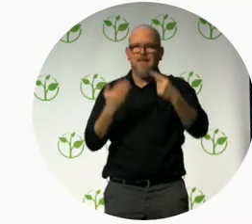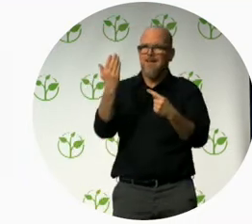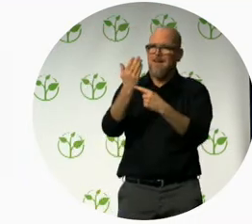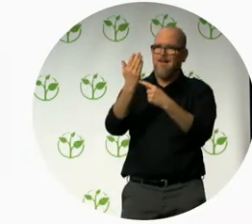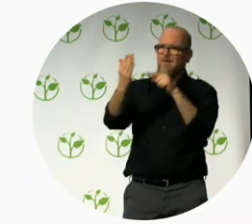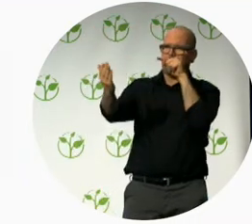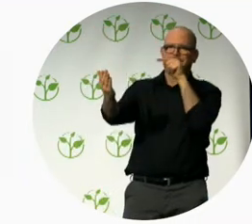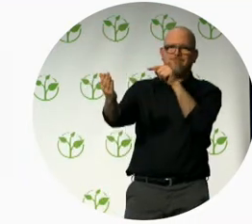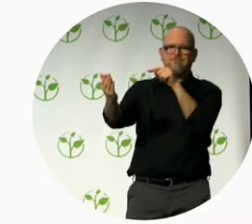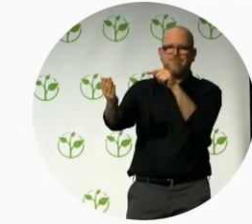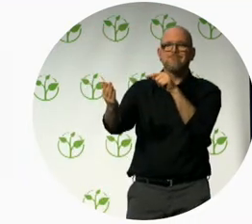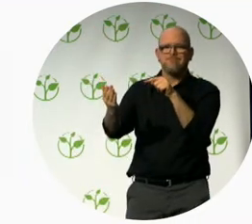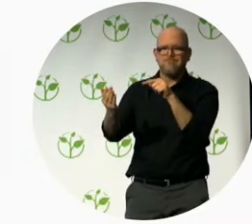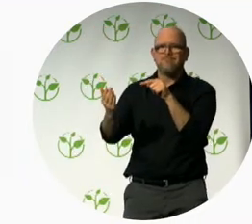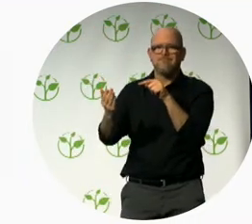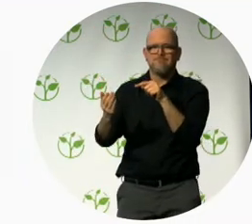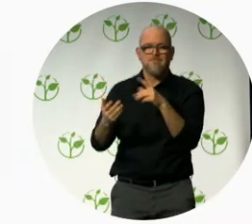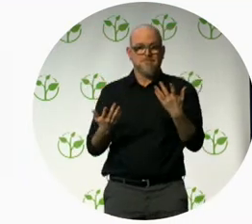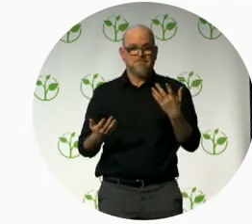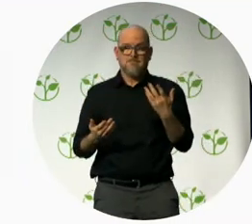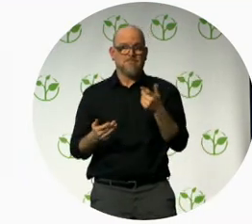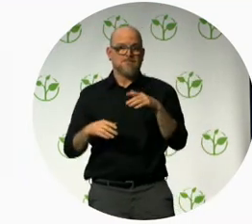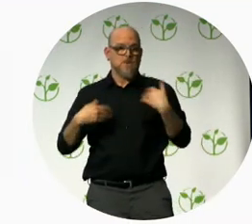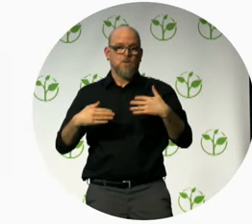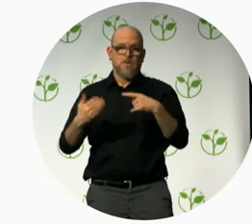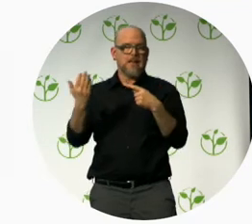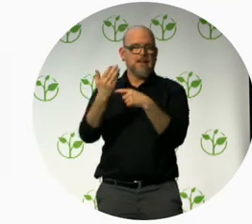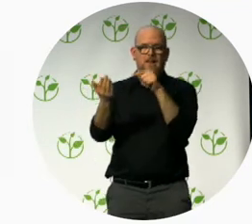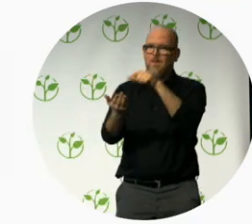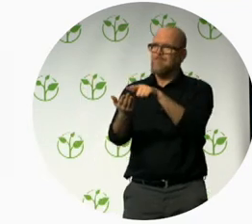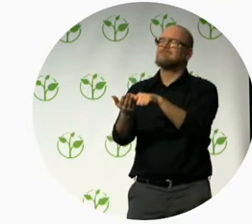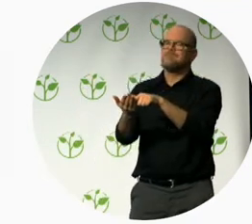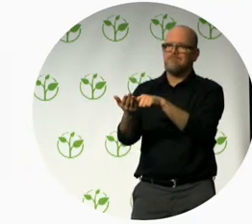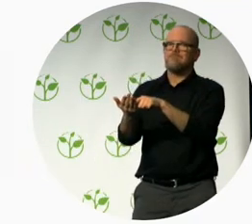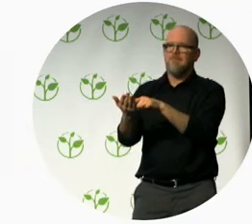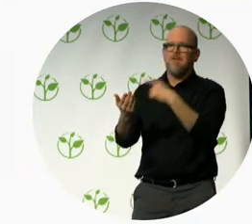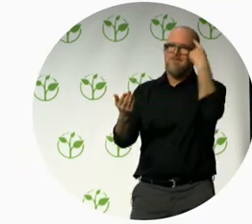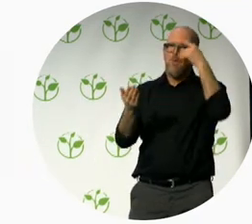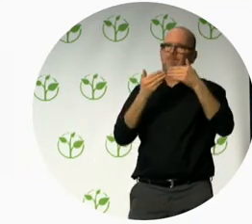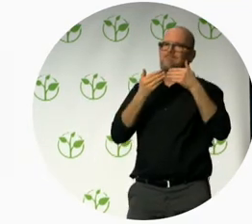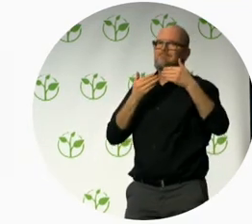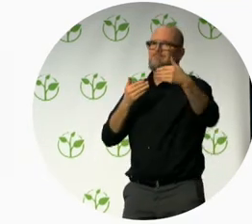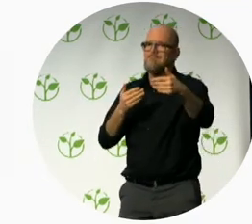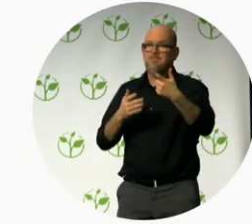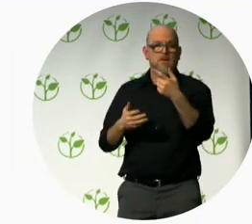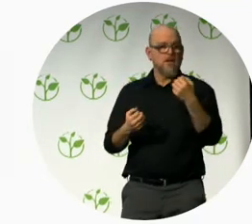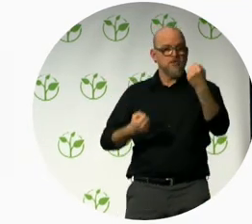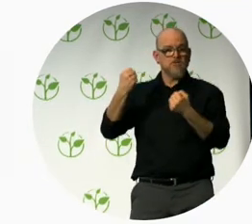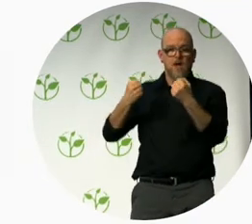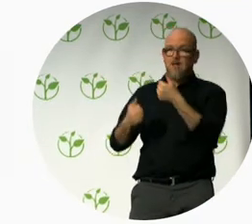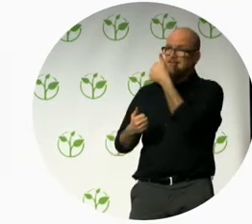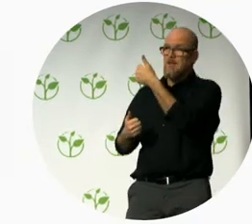will be based on technologies. Autonomous cars, robotics, argument and virtual reality,